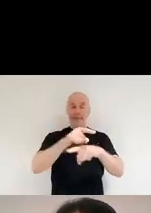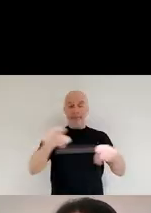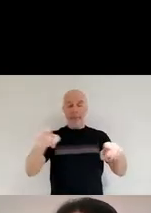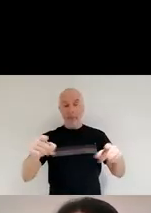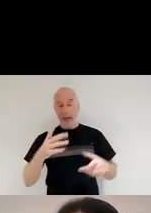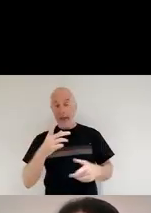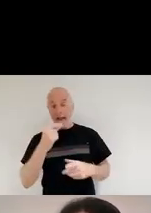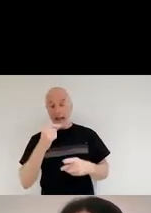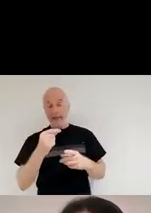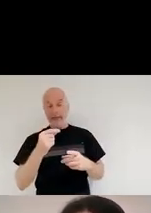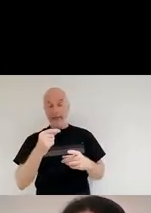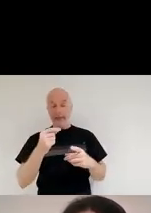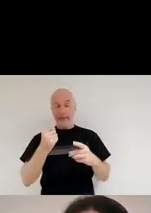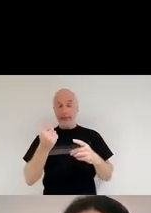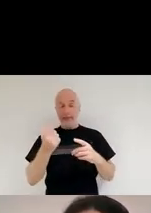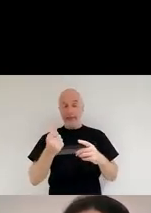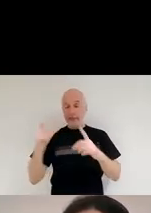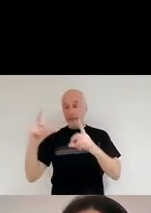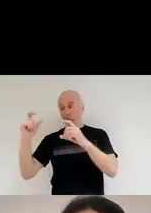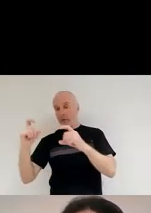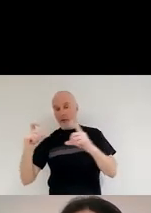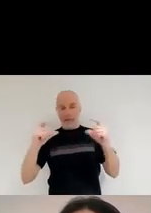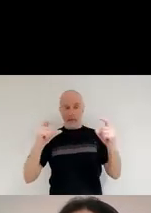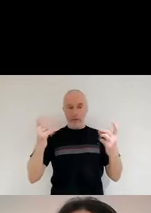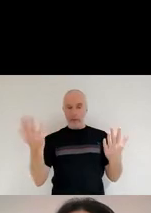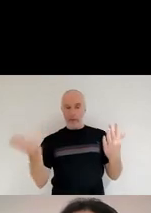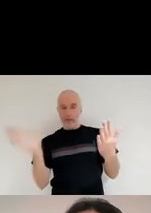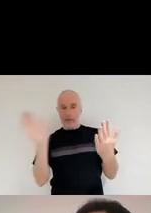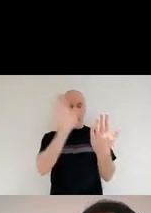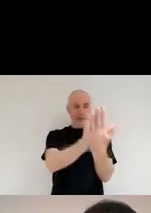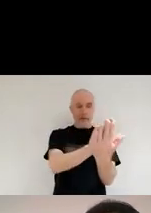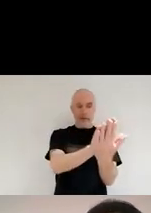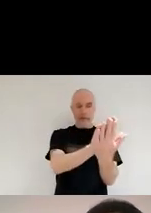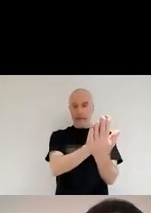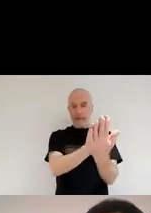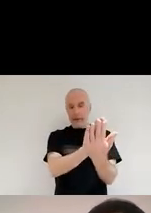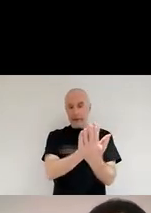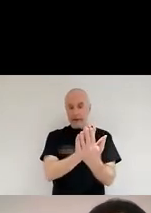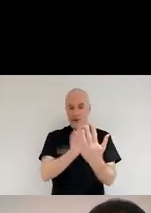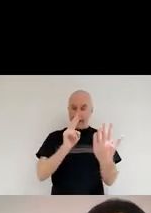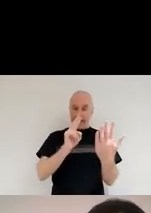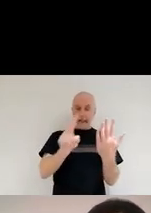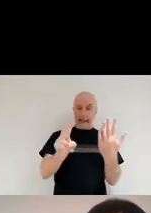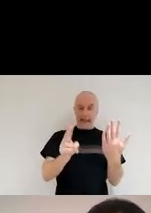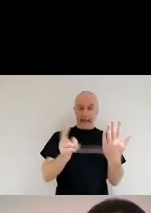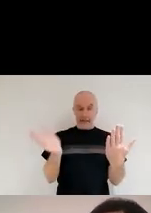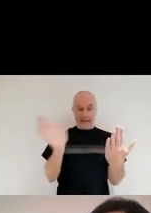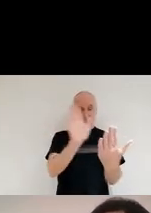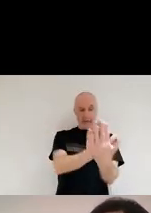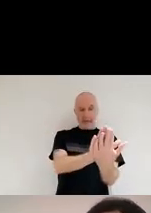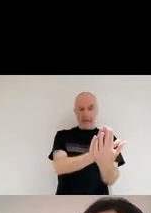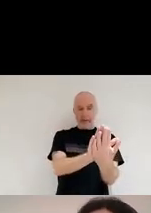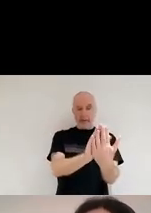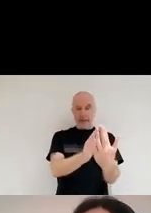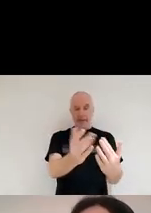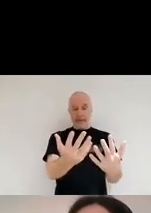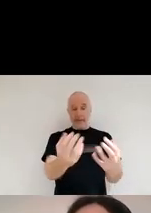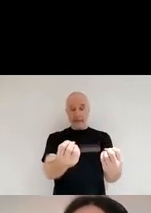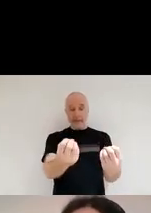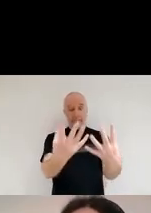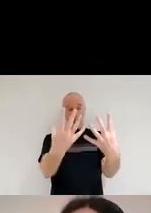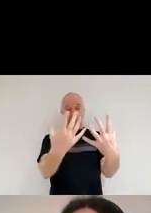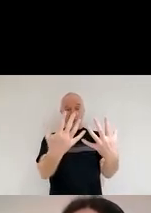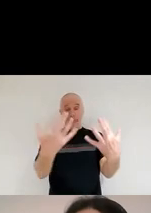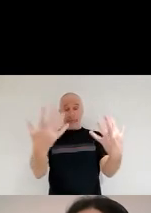image on top of the other, and we can see this composite image. can see that this glow of the dust is filling